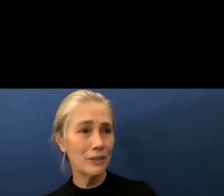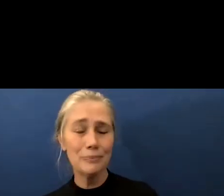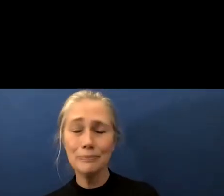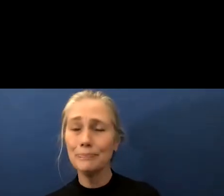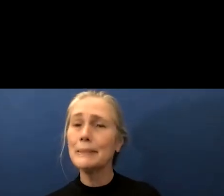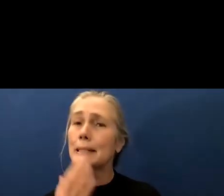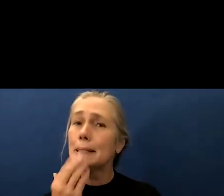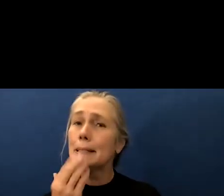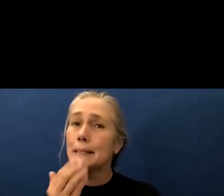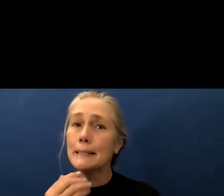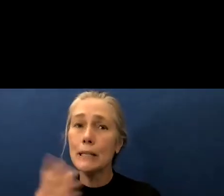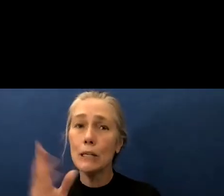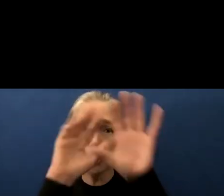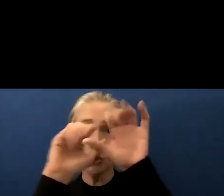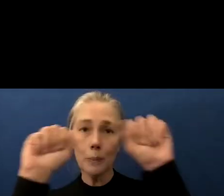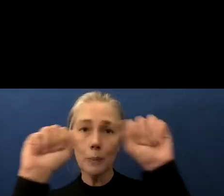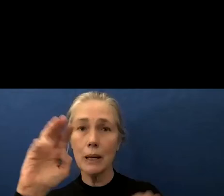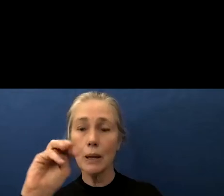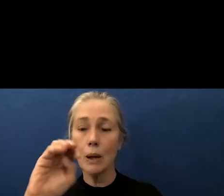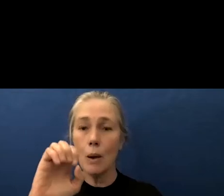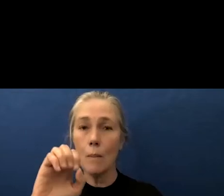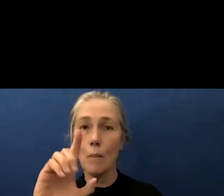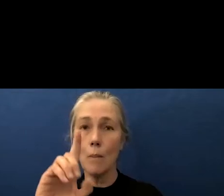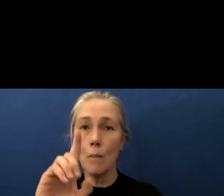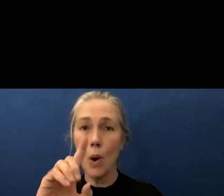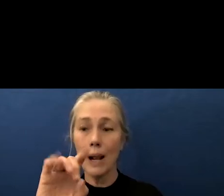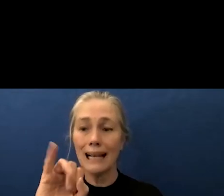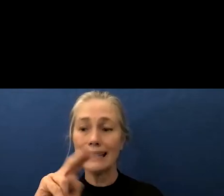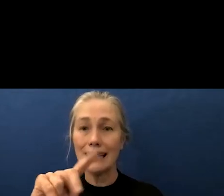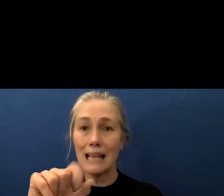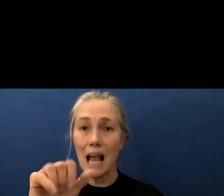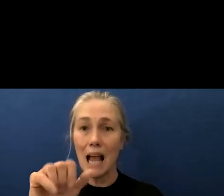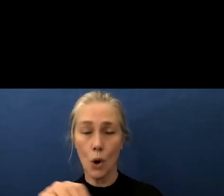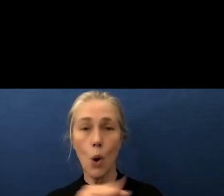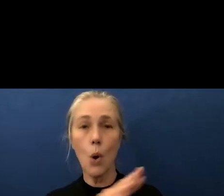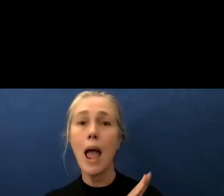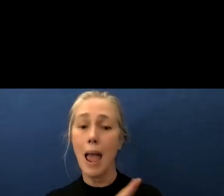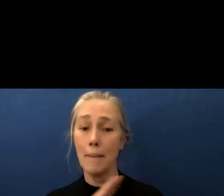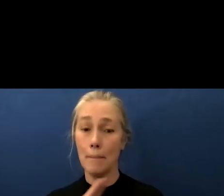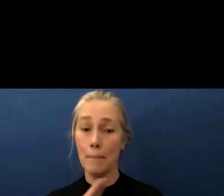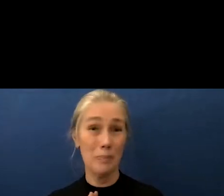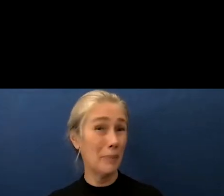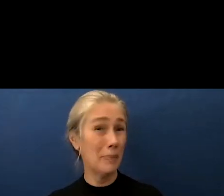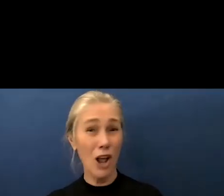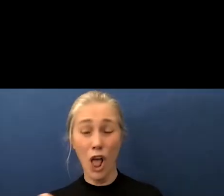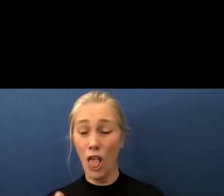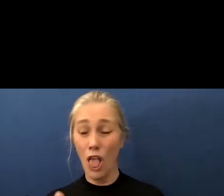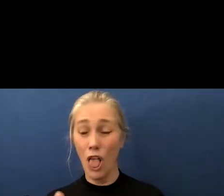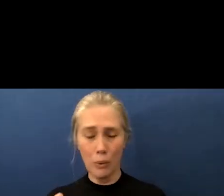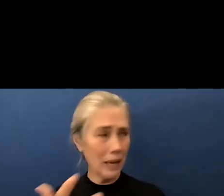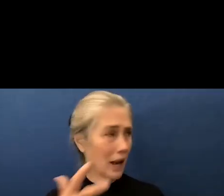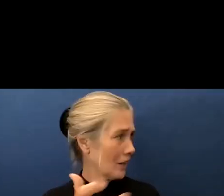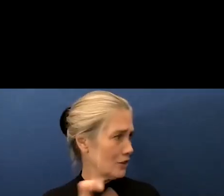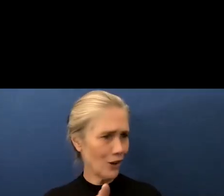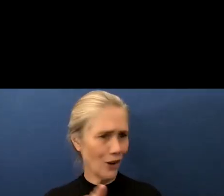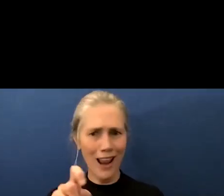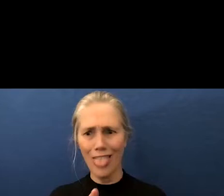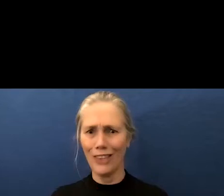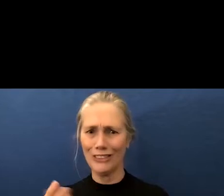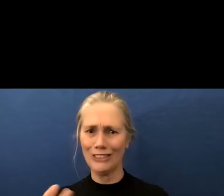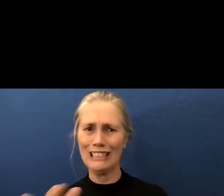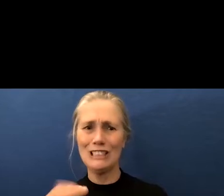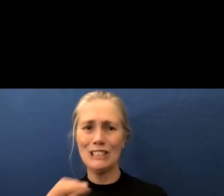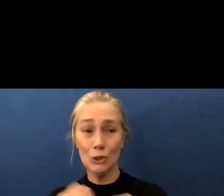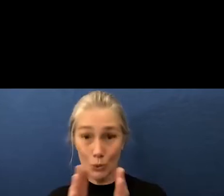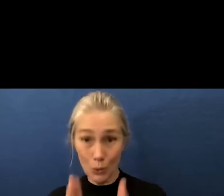Maldonado and members of the school board three months into the school year and 113 students and 31 staff have tested positive for